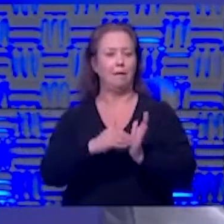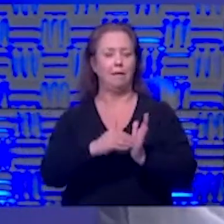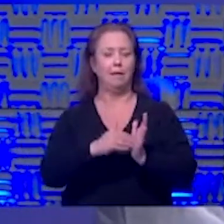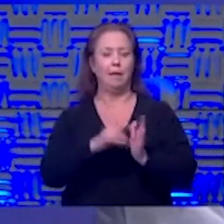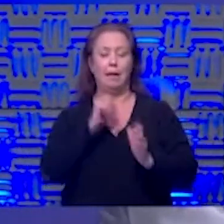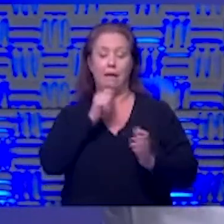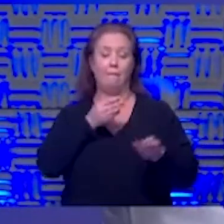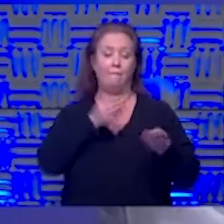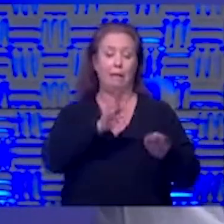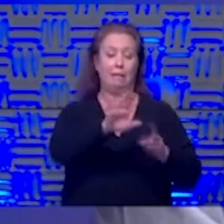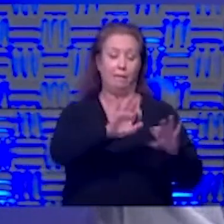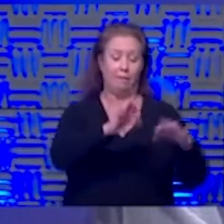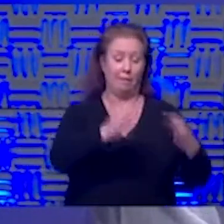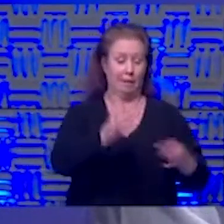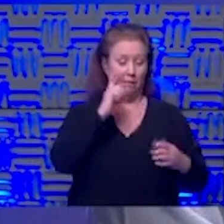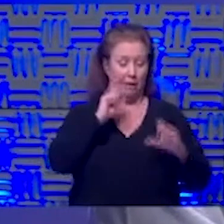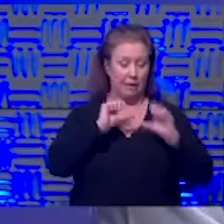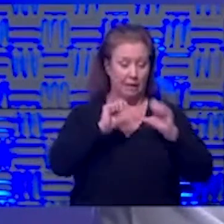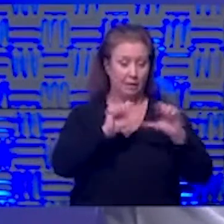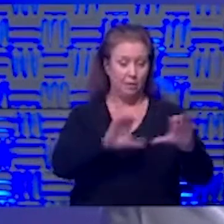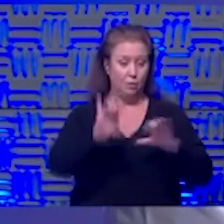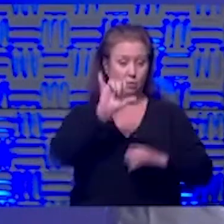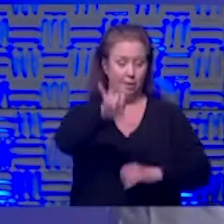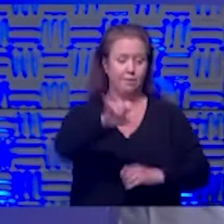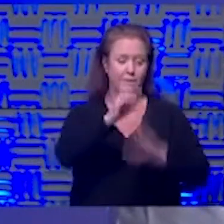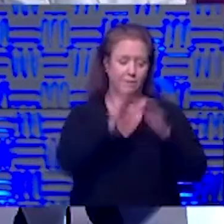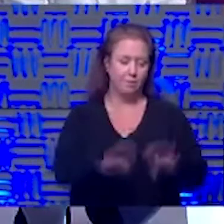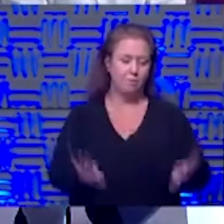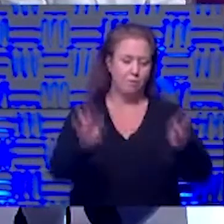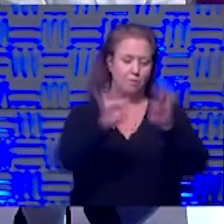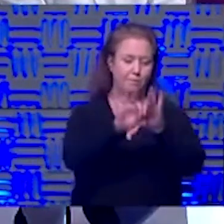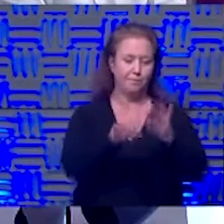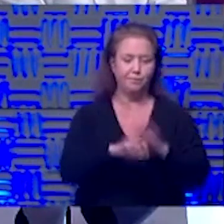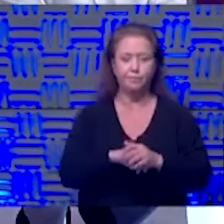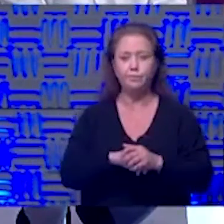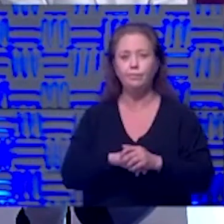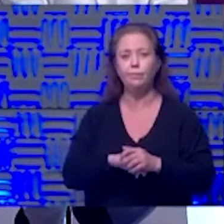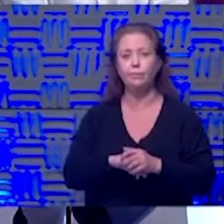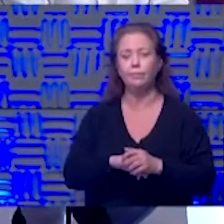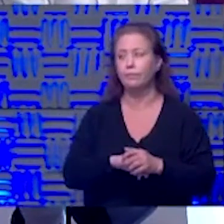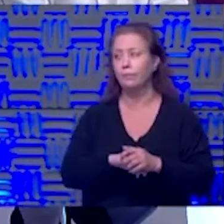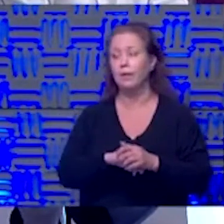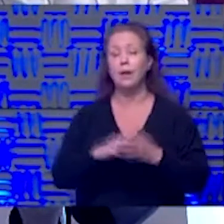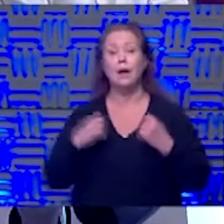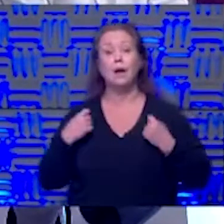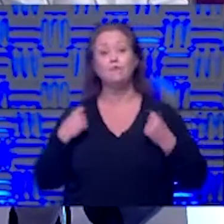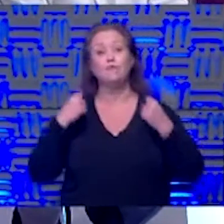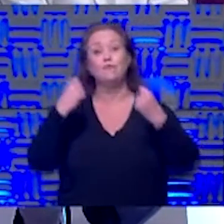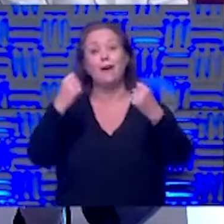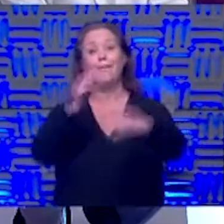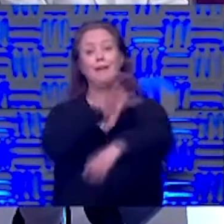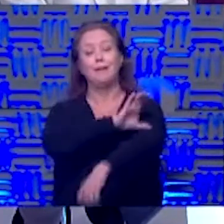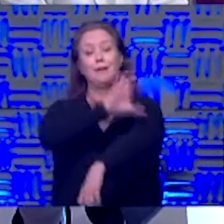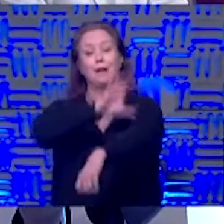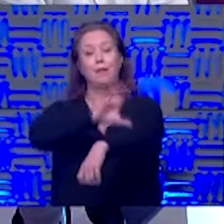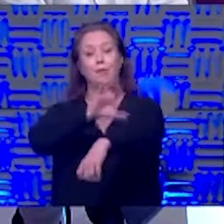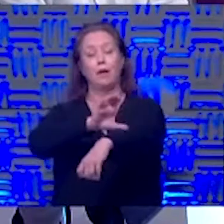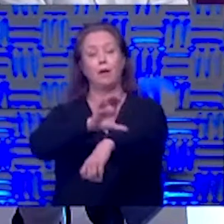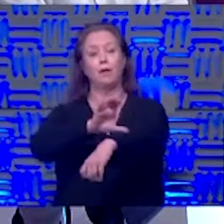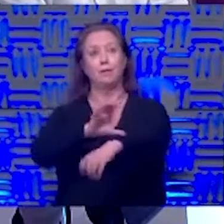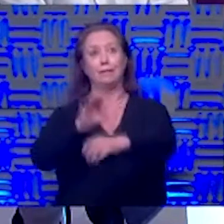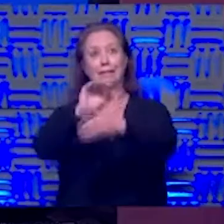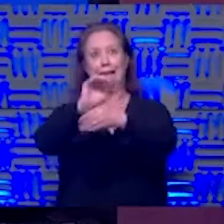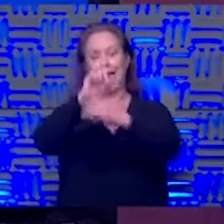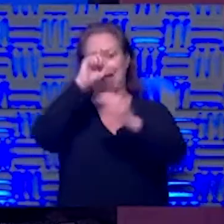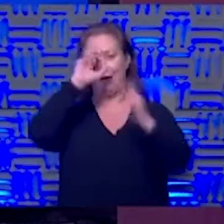feed their family so if we can do those things i think that's the most important yeah you know i'm going to be driving to colorado beginning tonight i